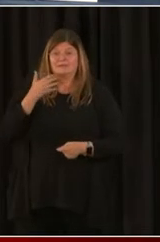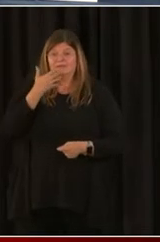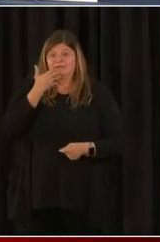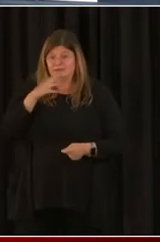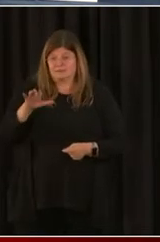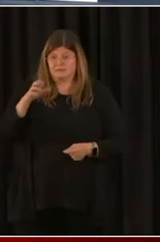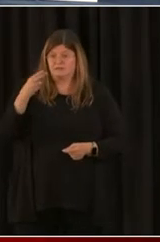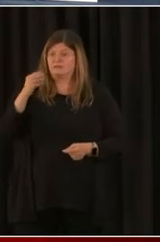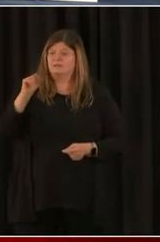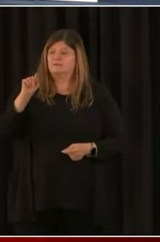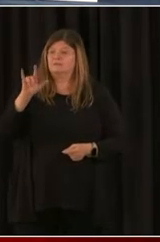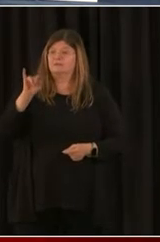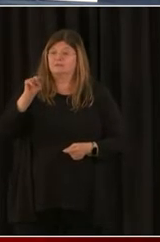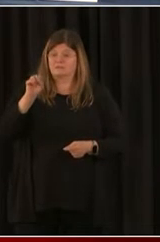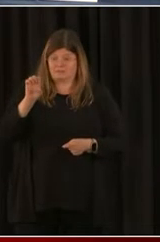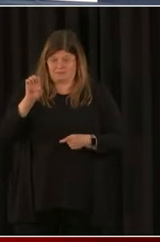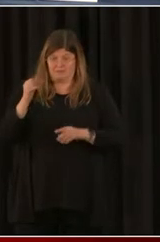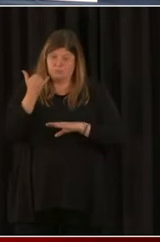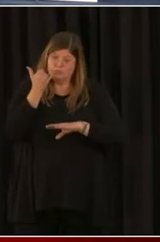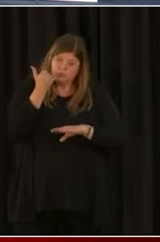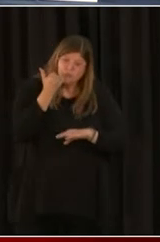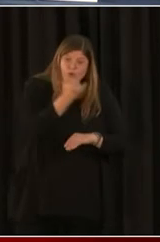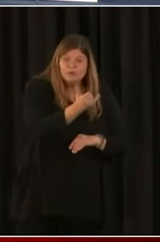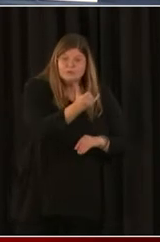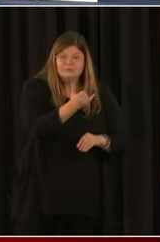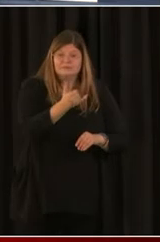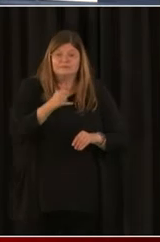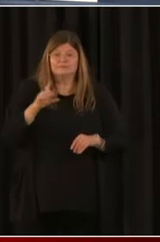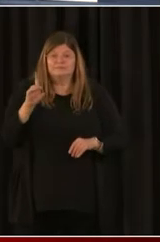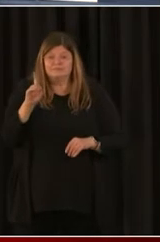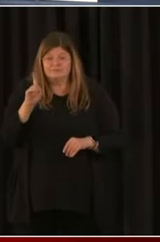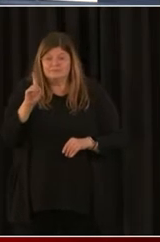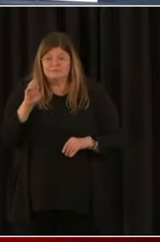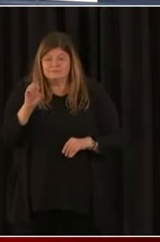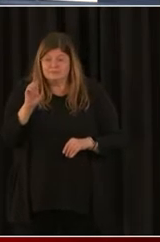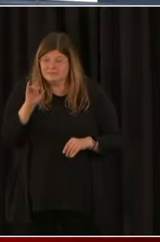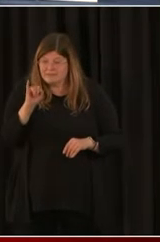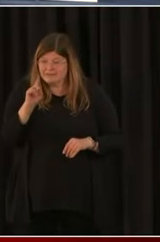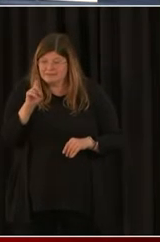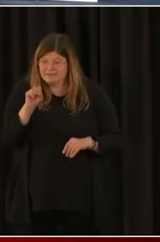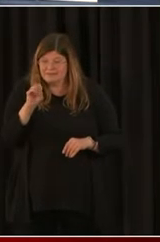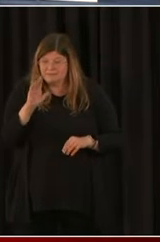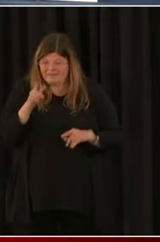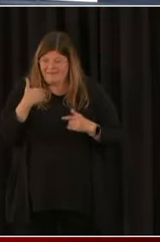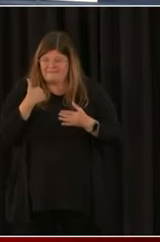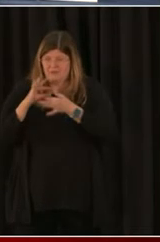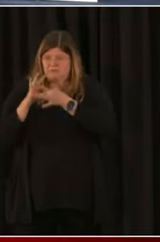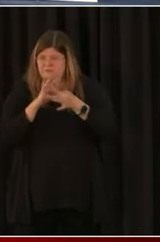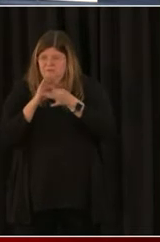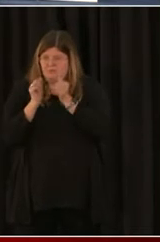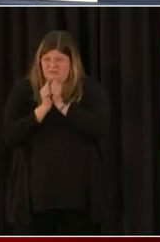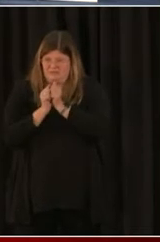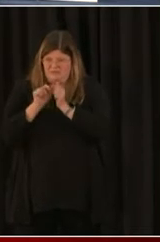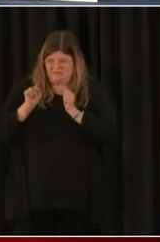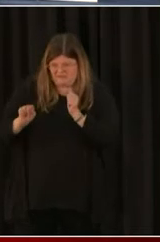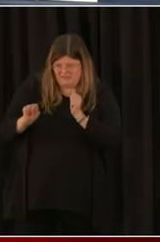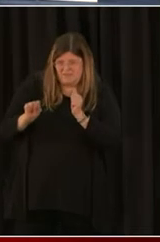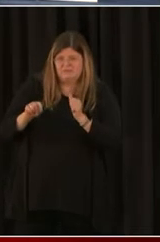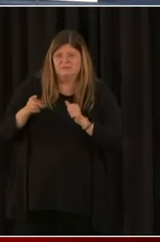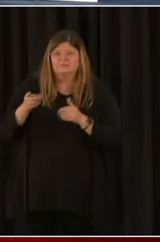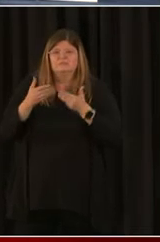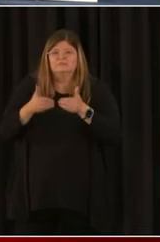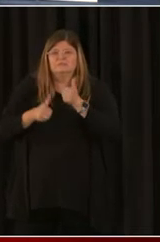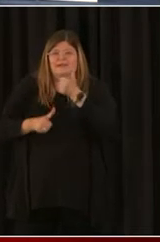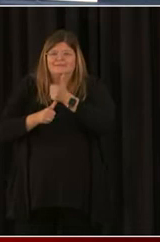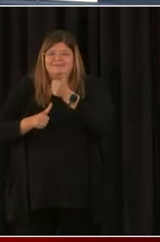The SBDCs, which are, you know, DSLBD has a relationship with them, but also an extension of the SBA can give you some